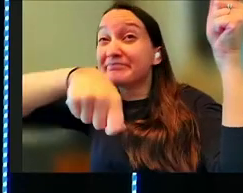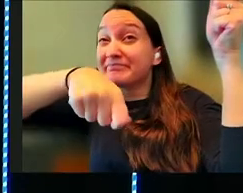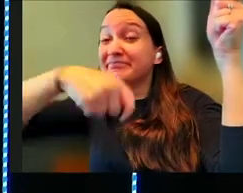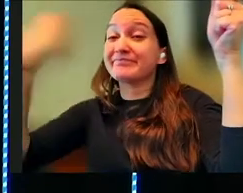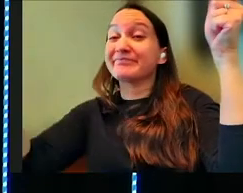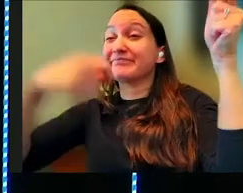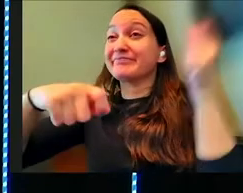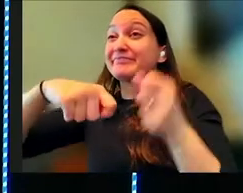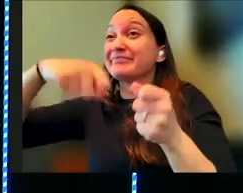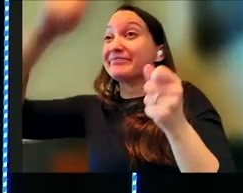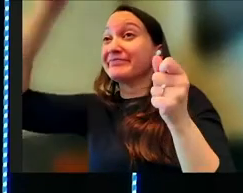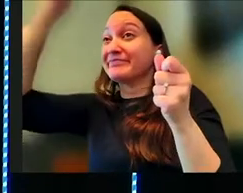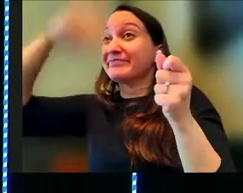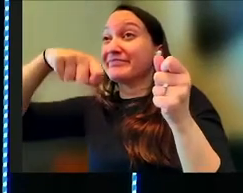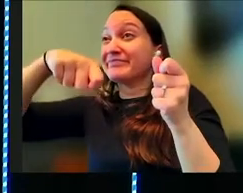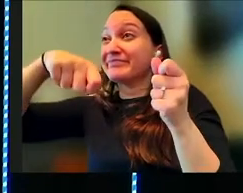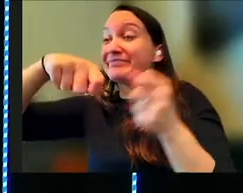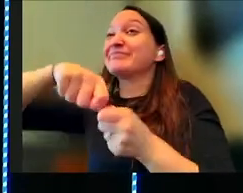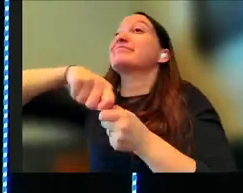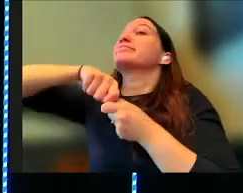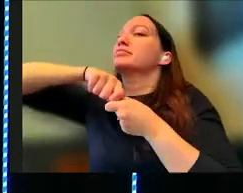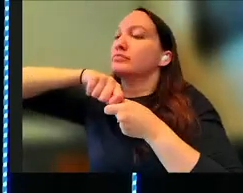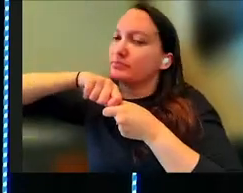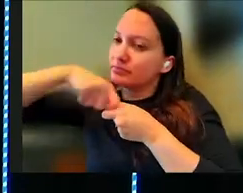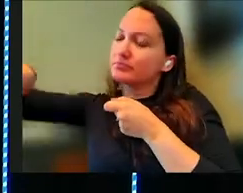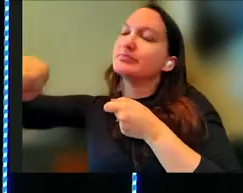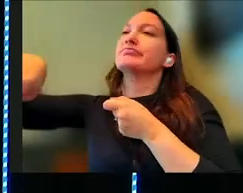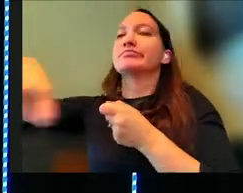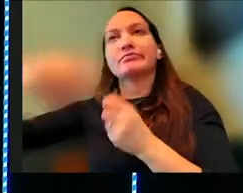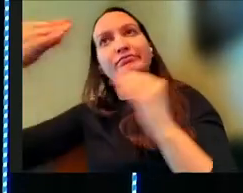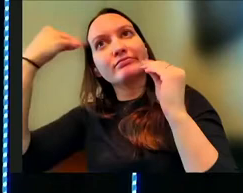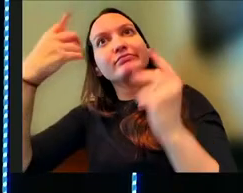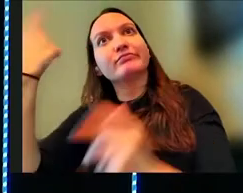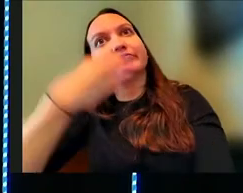cut. Come on, church. Teach me something good.